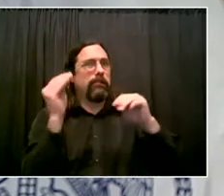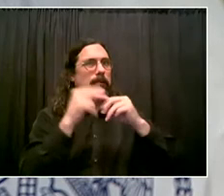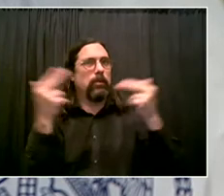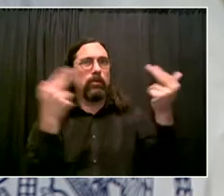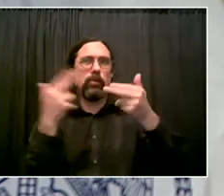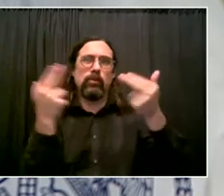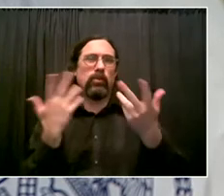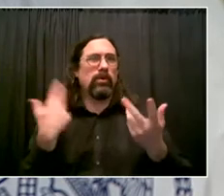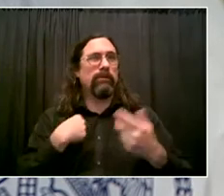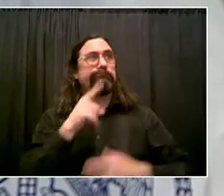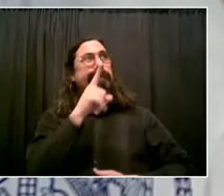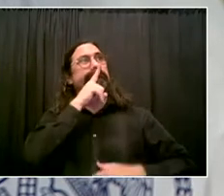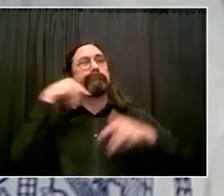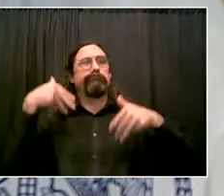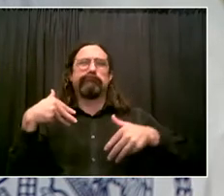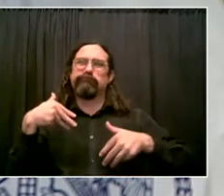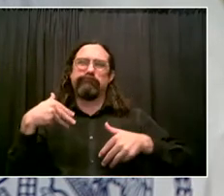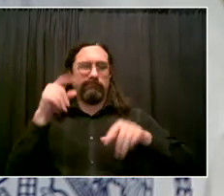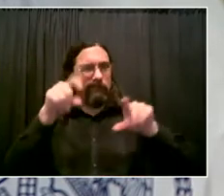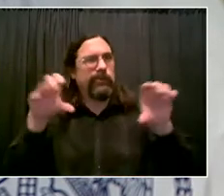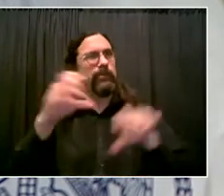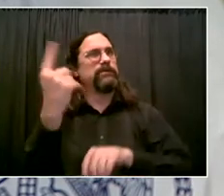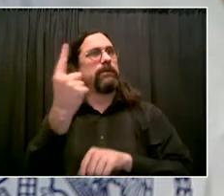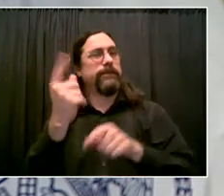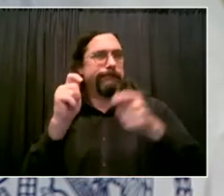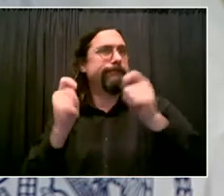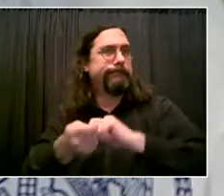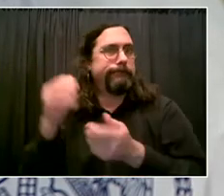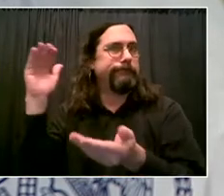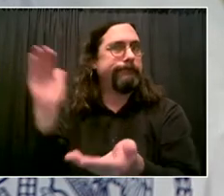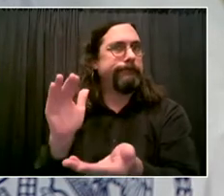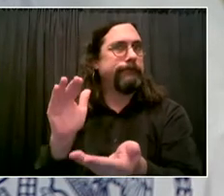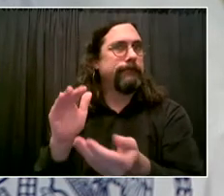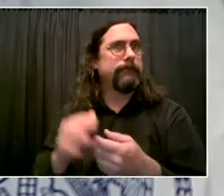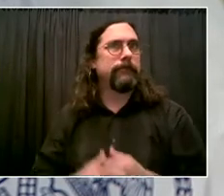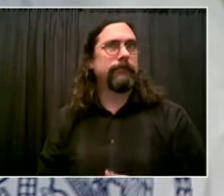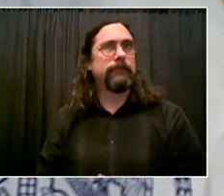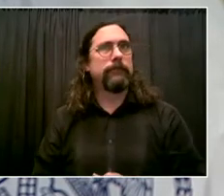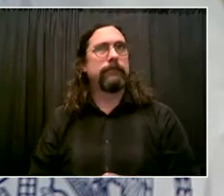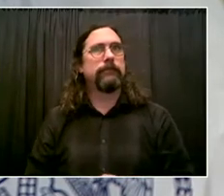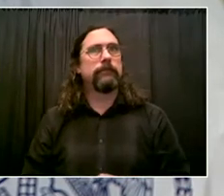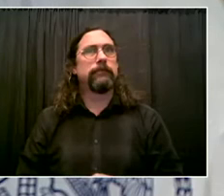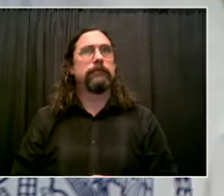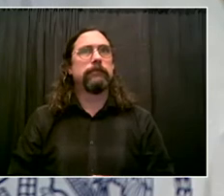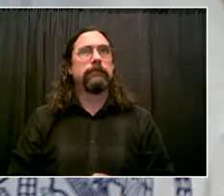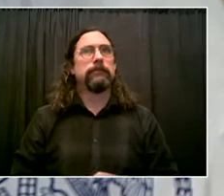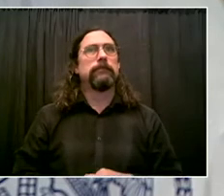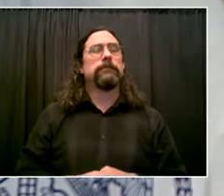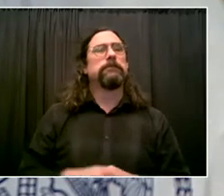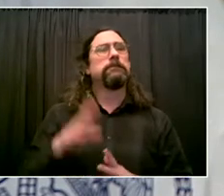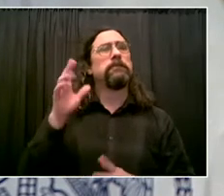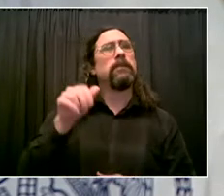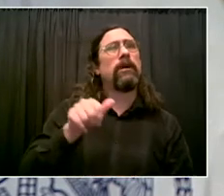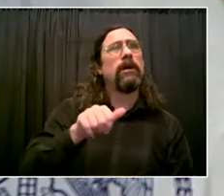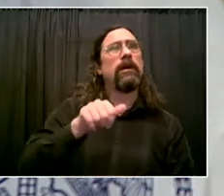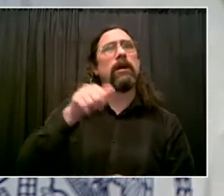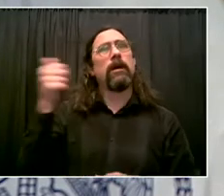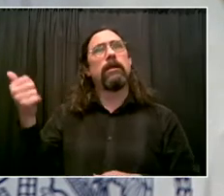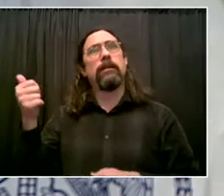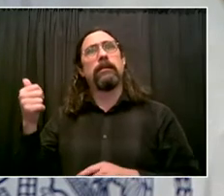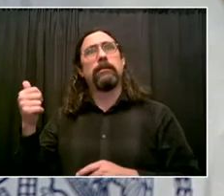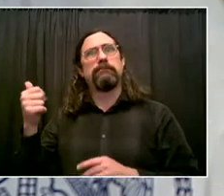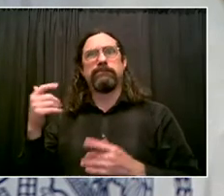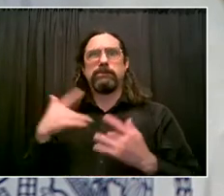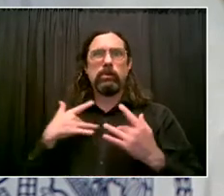another area of concern, and I do not believe it will be acted on this week, but I think it can be acted on this year, is witness protection. We